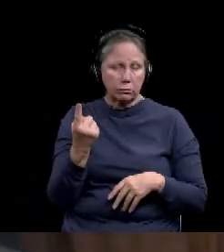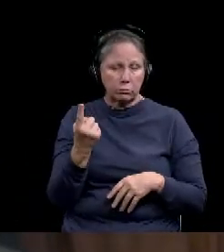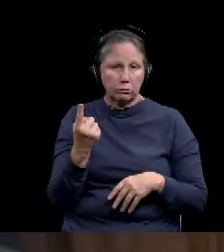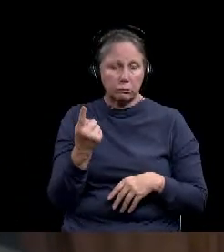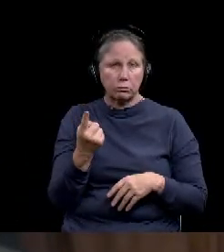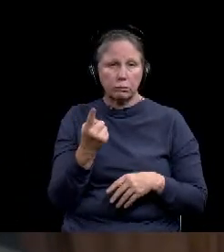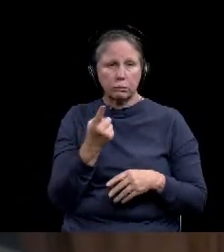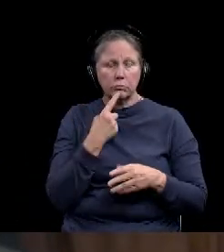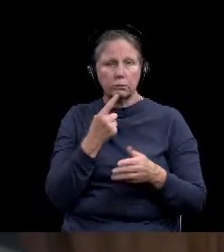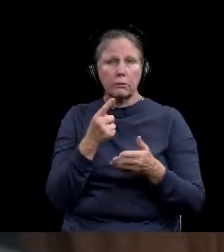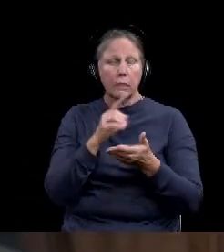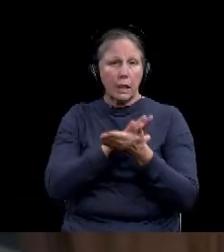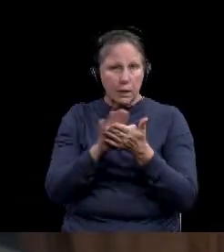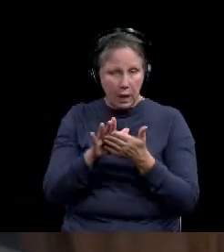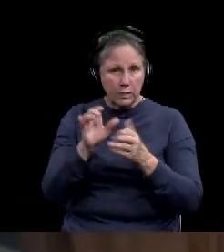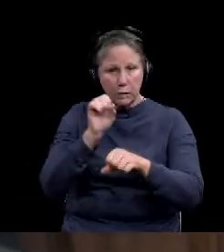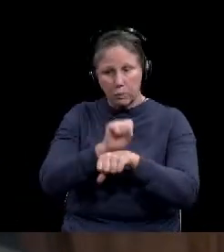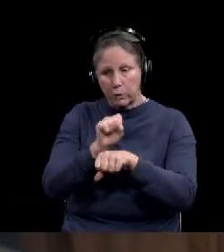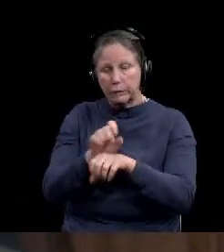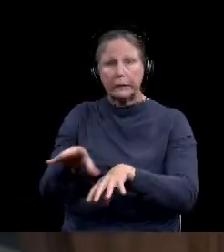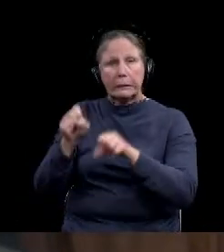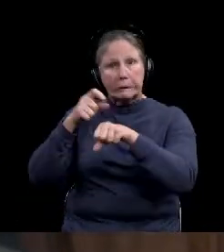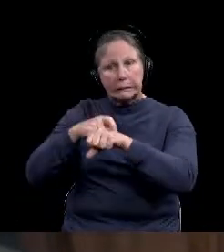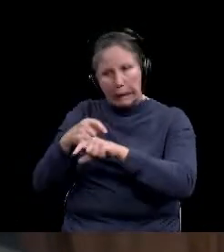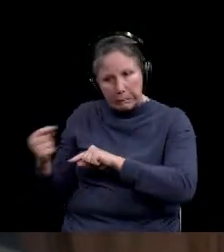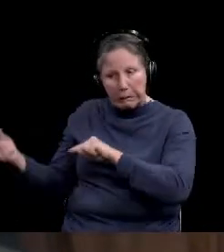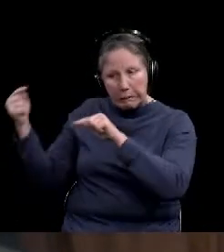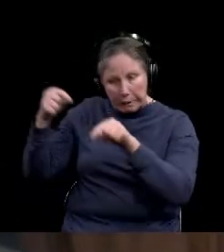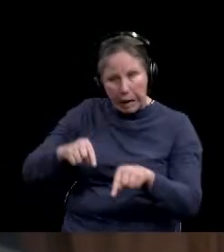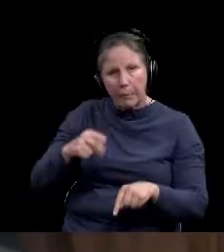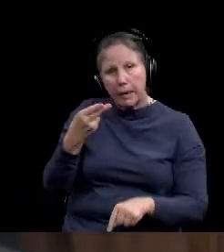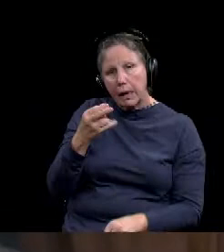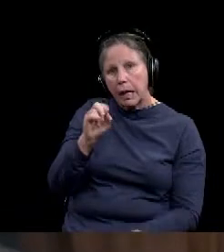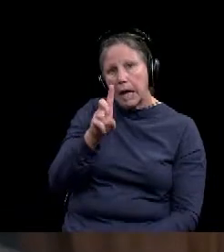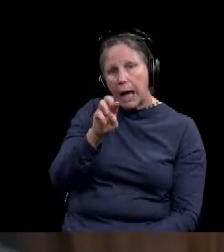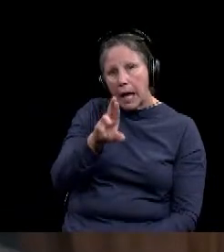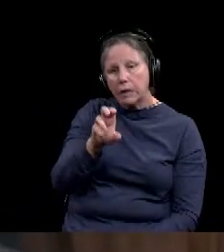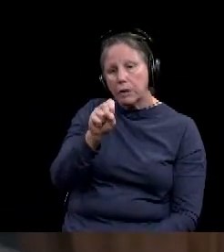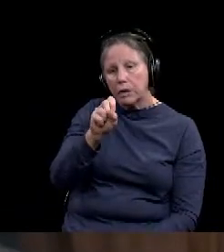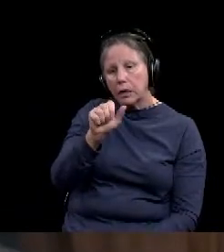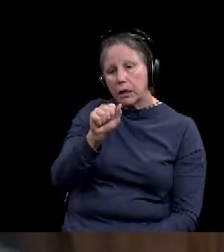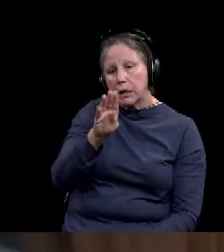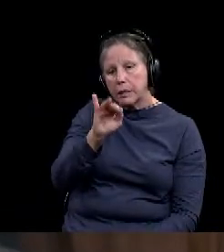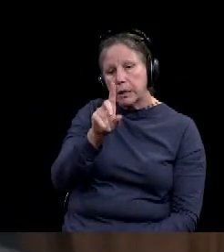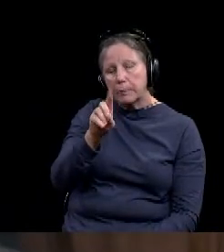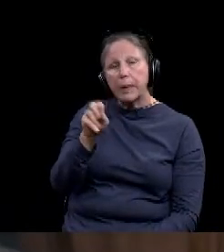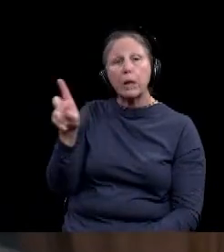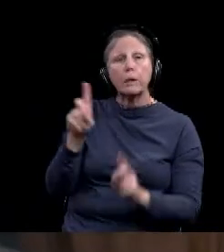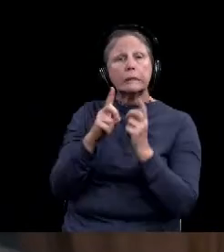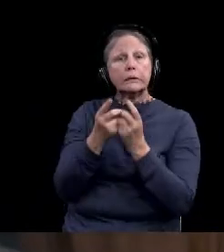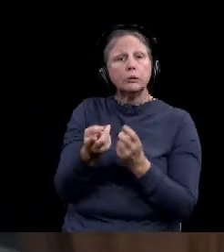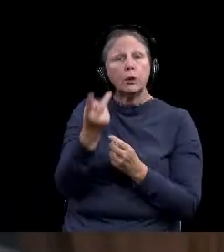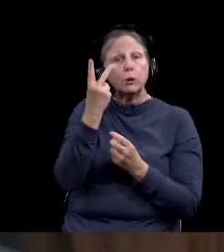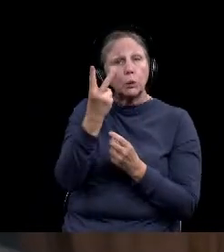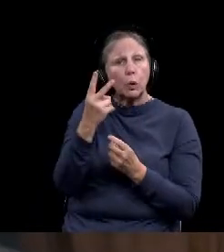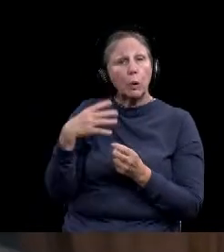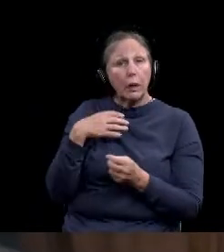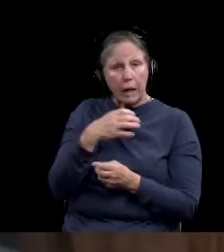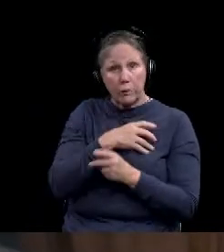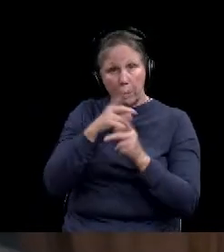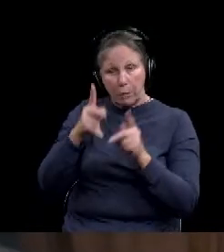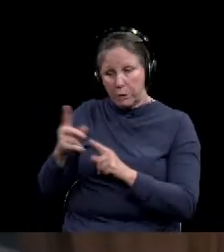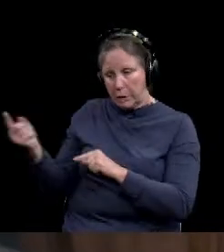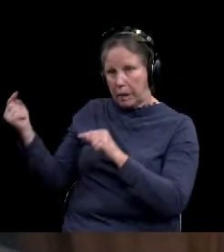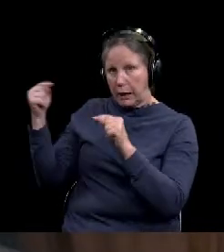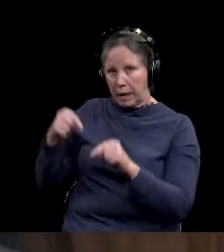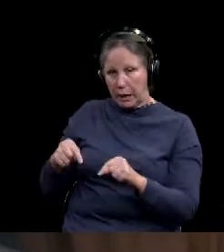nice effort. He takes the time to join us as Hector Cebedo, our District 2 Council member to speak to our Hispanic people